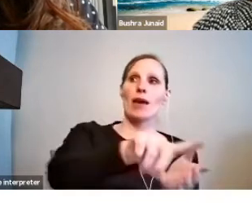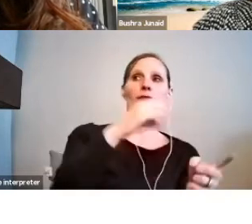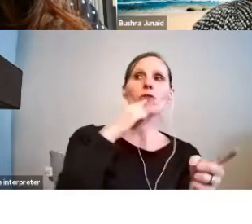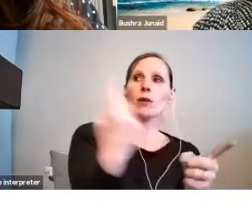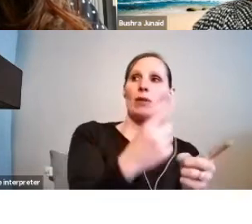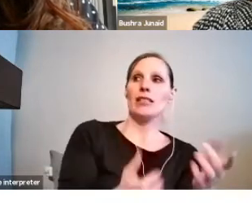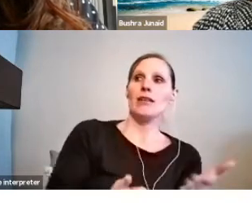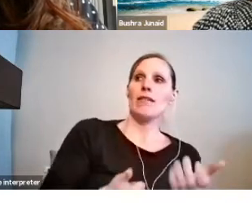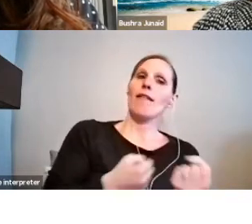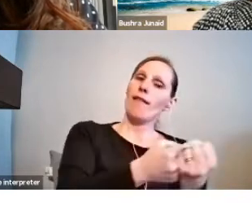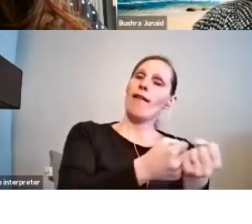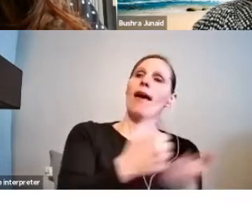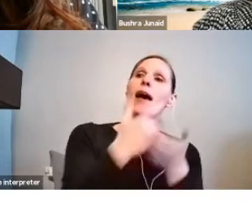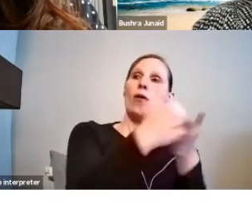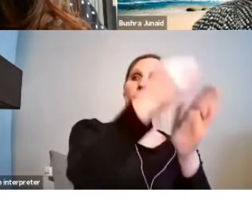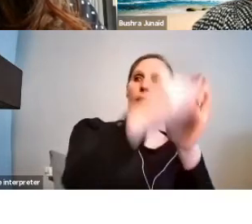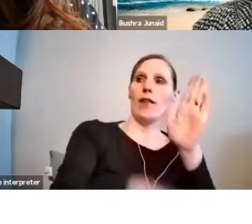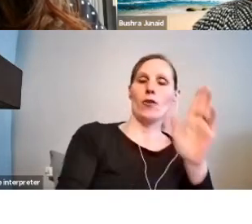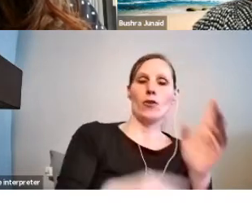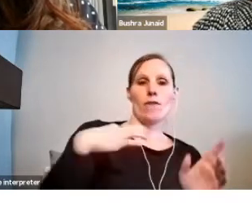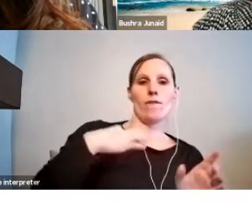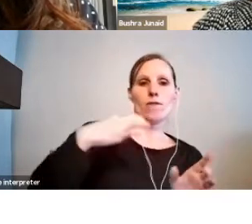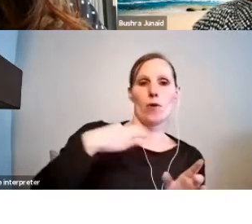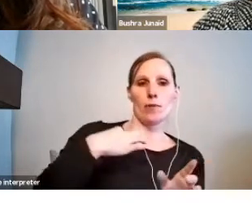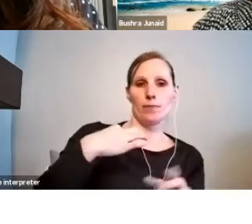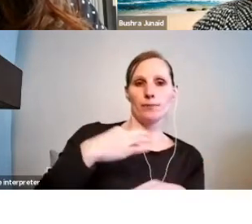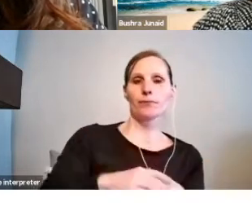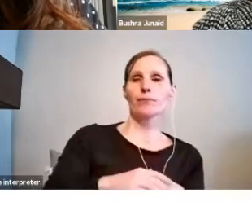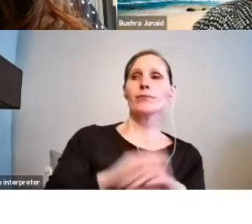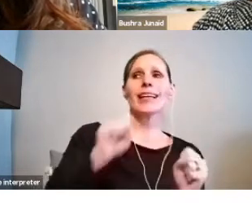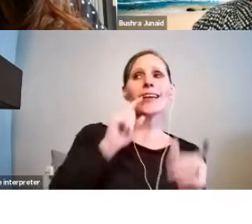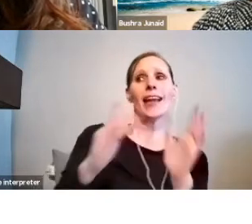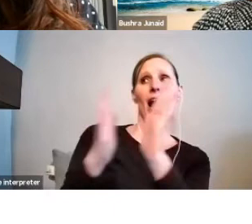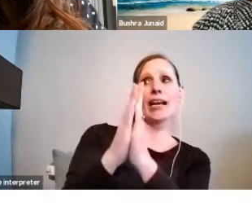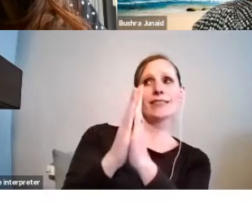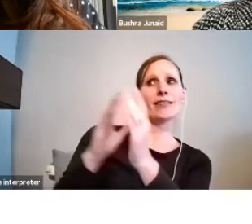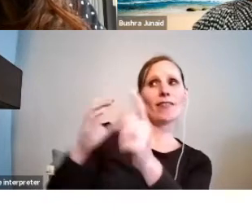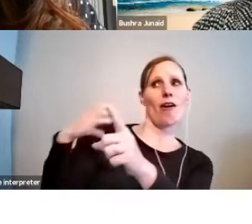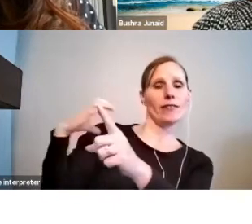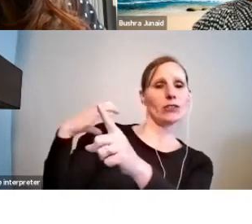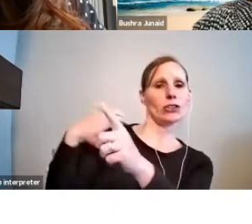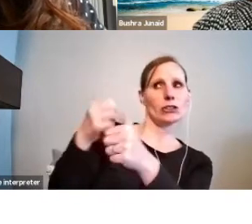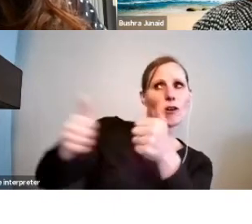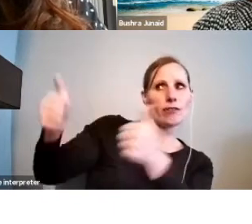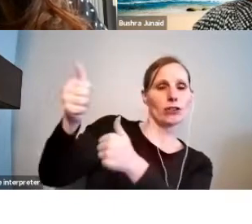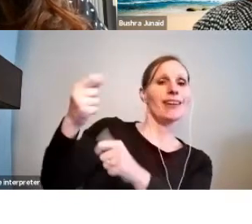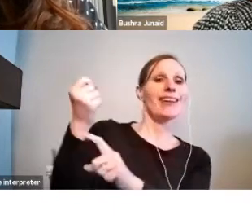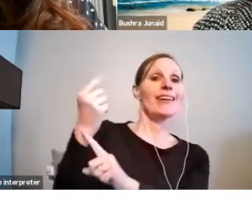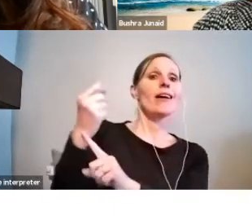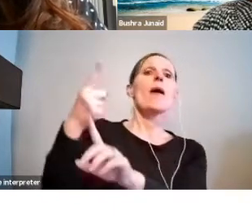administrator or officer to make your request. This must be done six weeks ahead of the deadline.